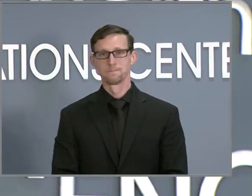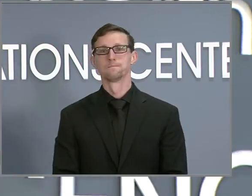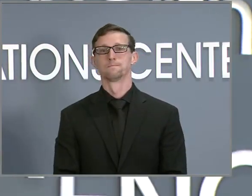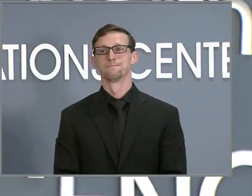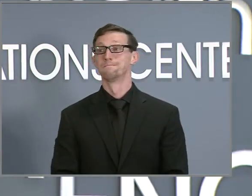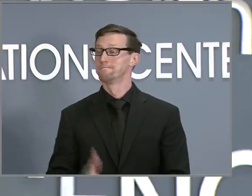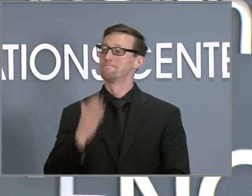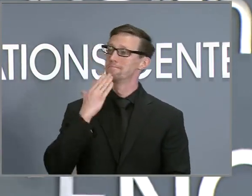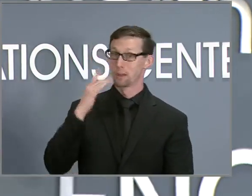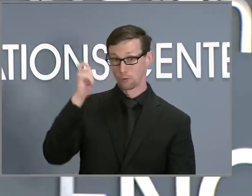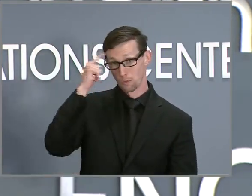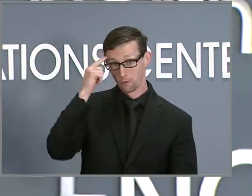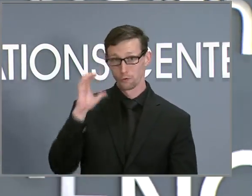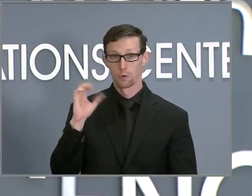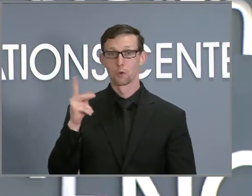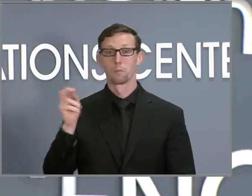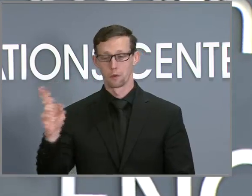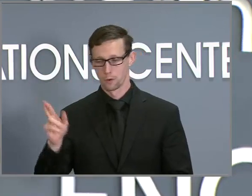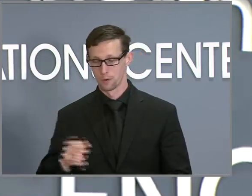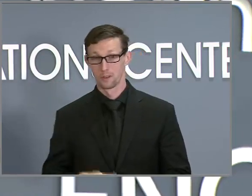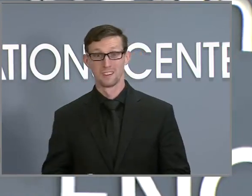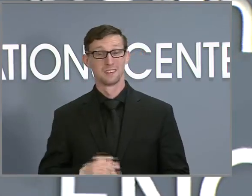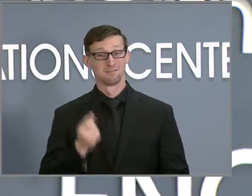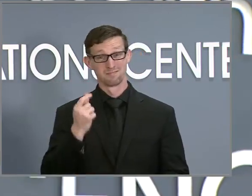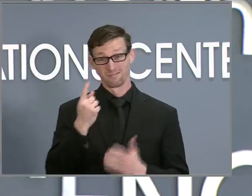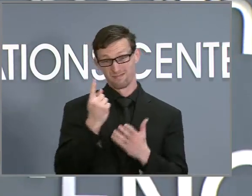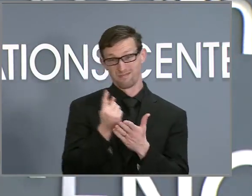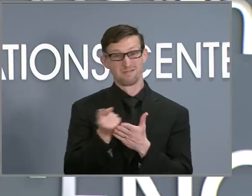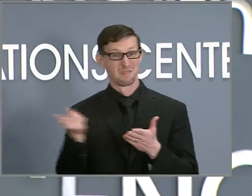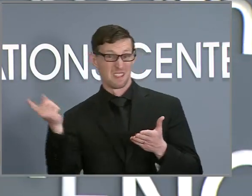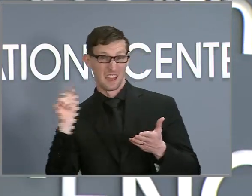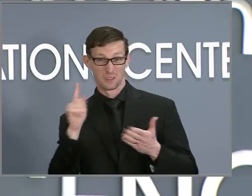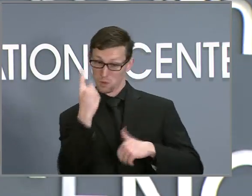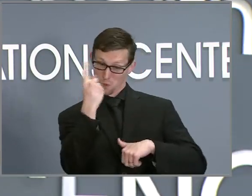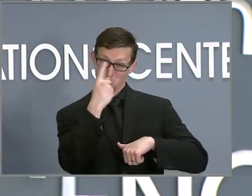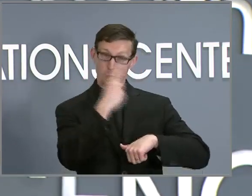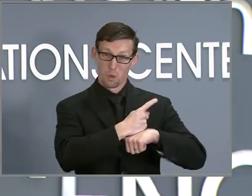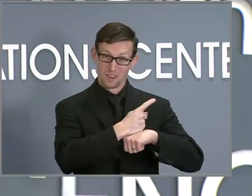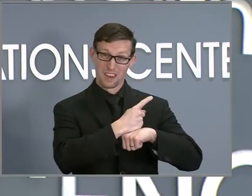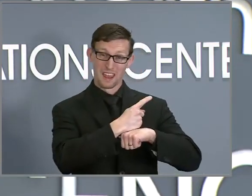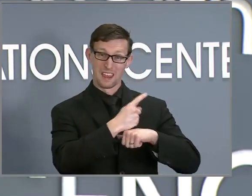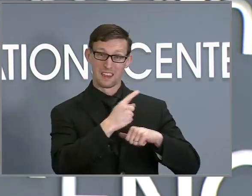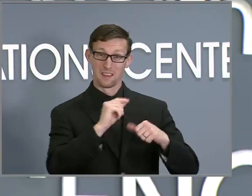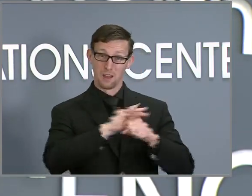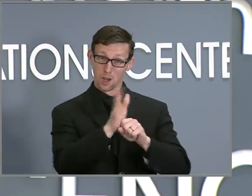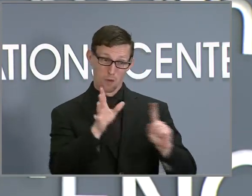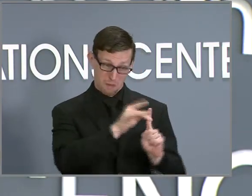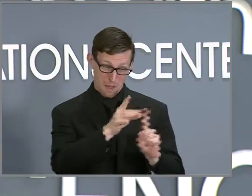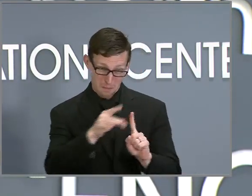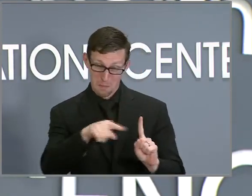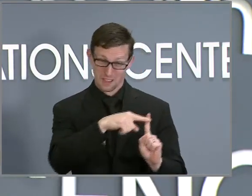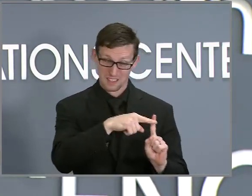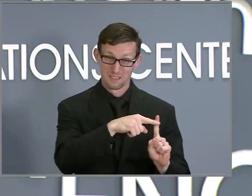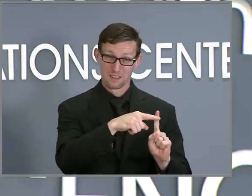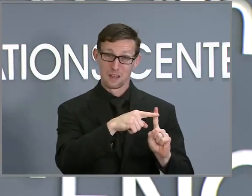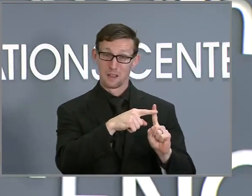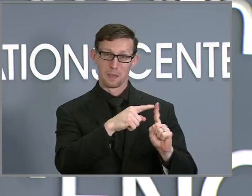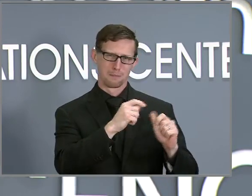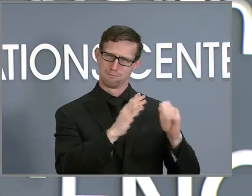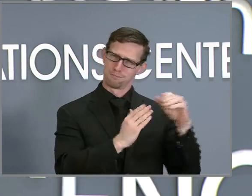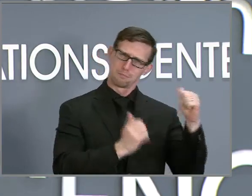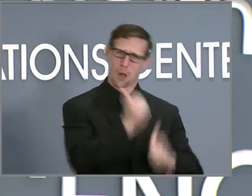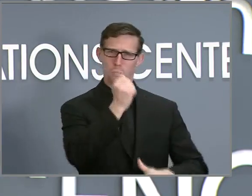Thank you, Governor Cooper. Last week we set a single day record for COVID-19 cases. The next day we broke it